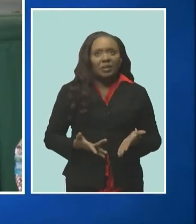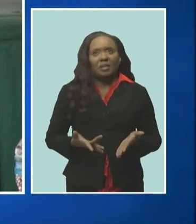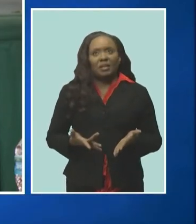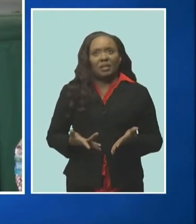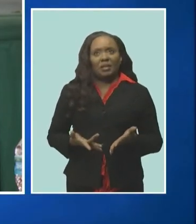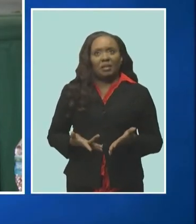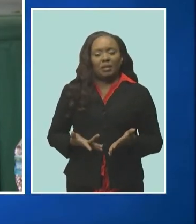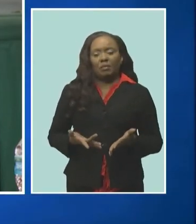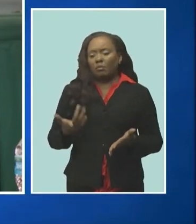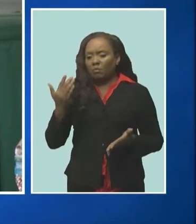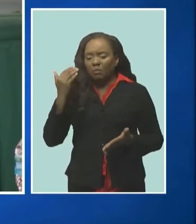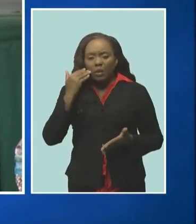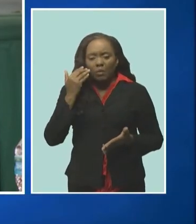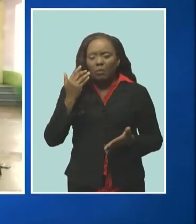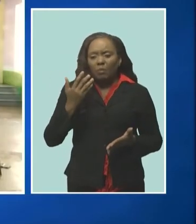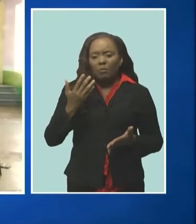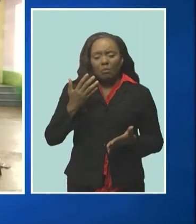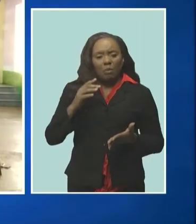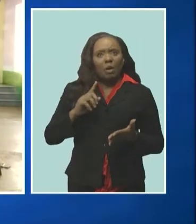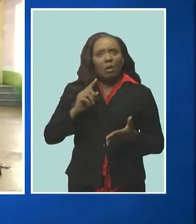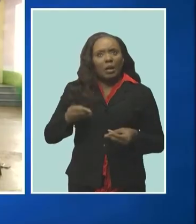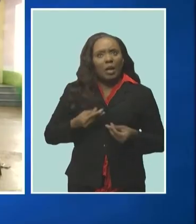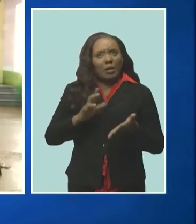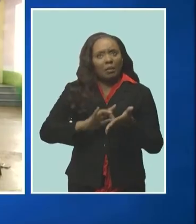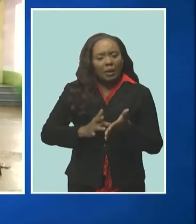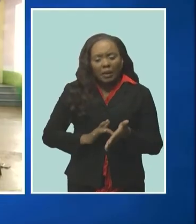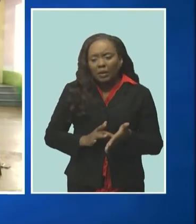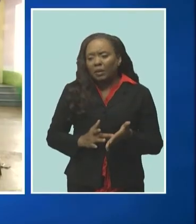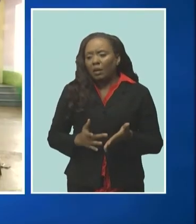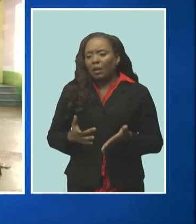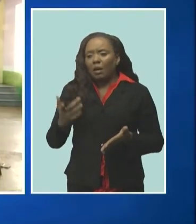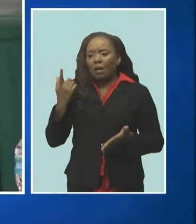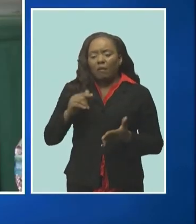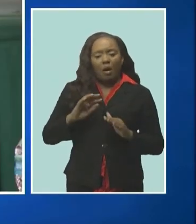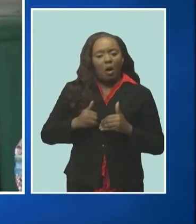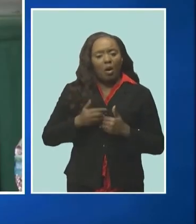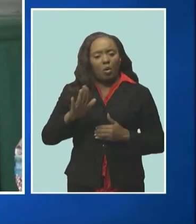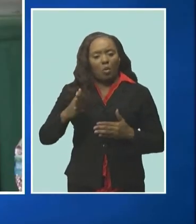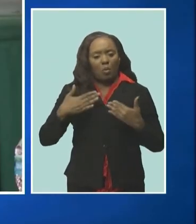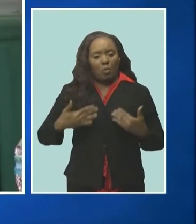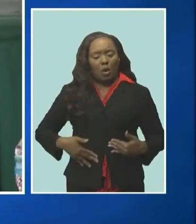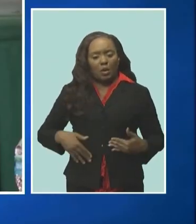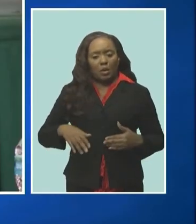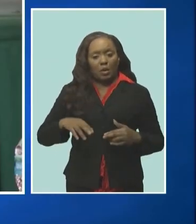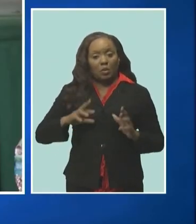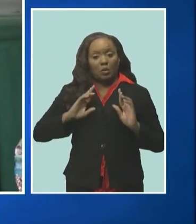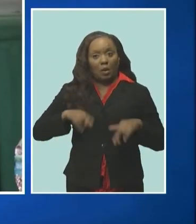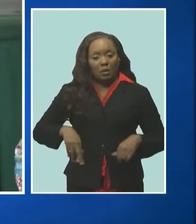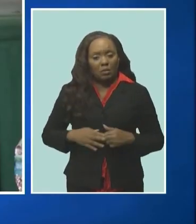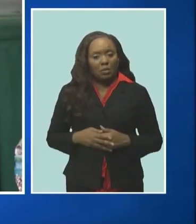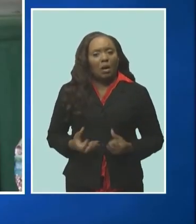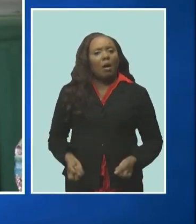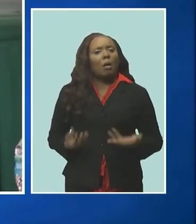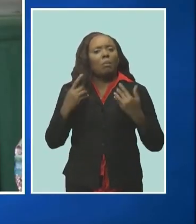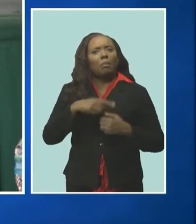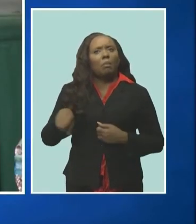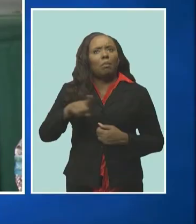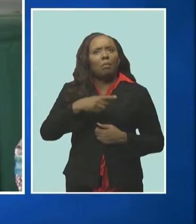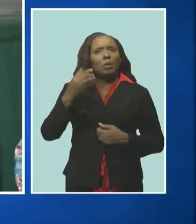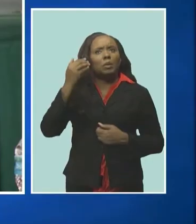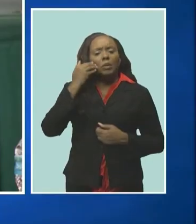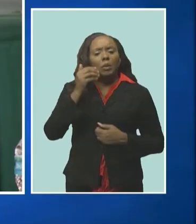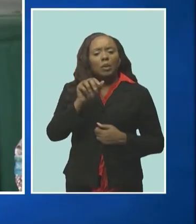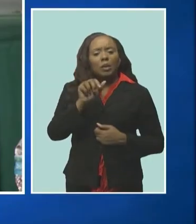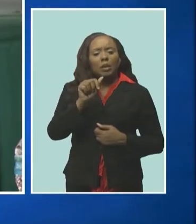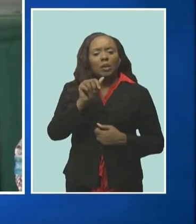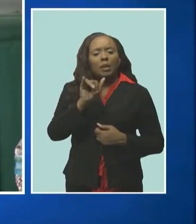assumption made and so changes have to be made to to the the treatment how many people in the room knew that air quality is a direct determinant